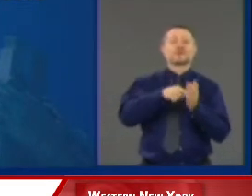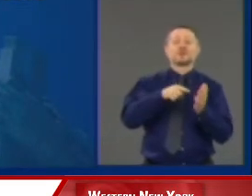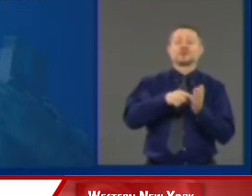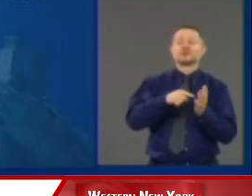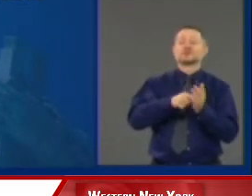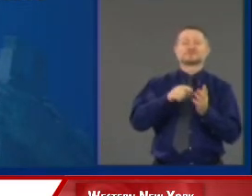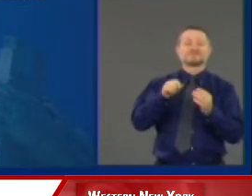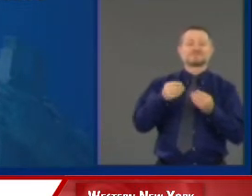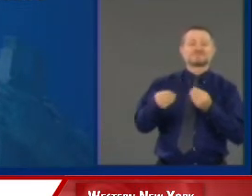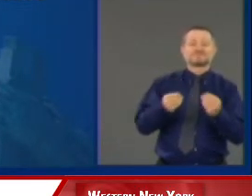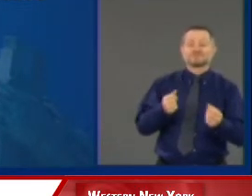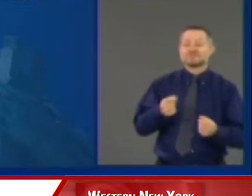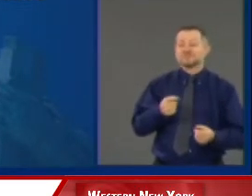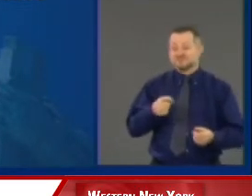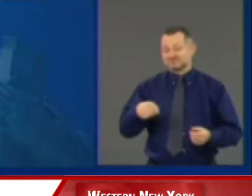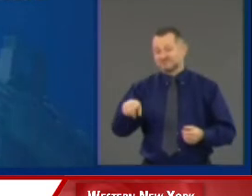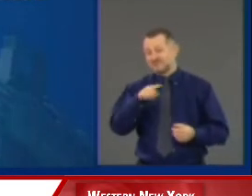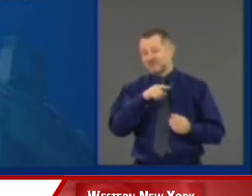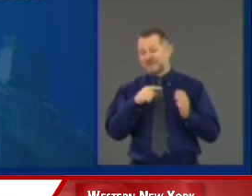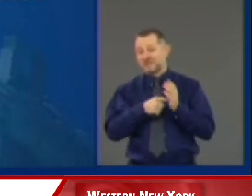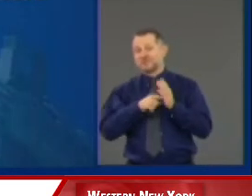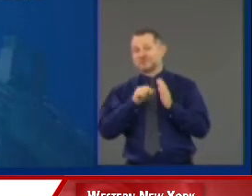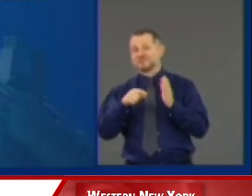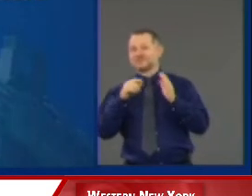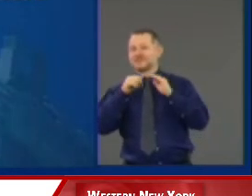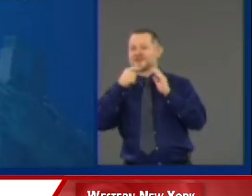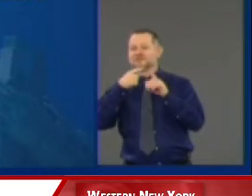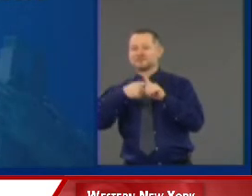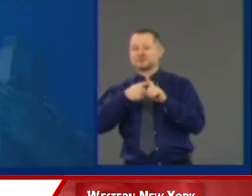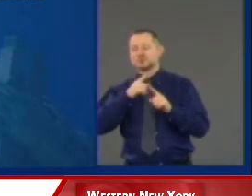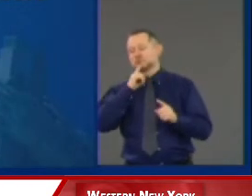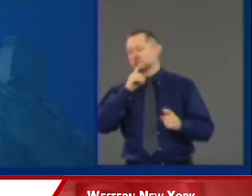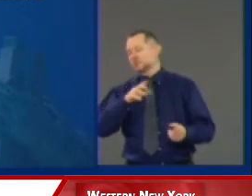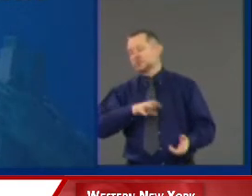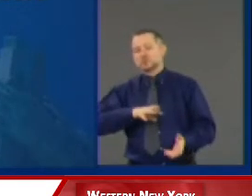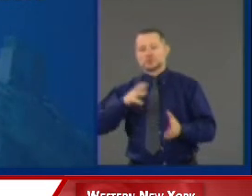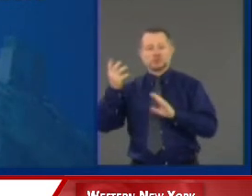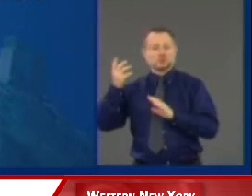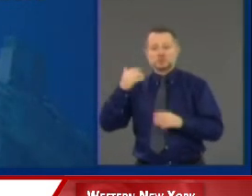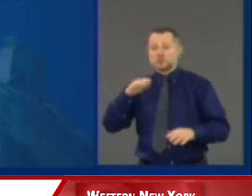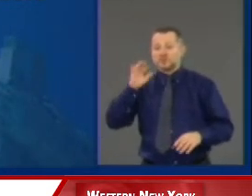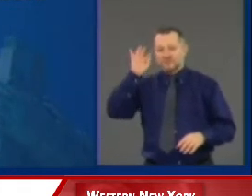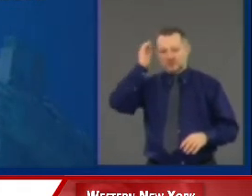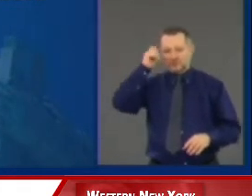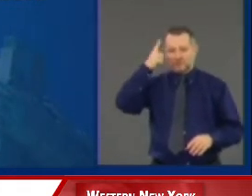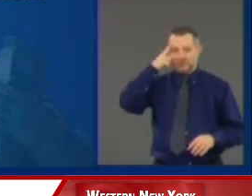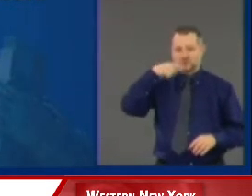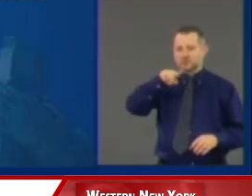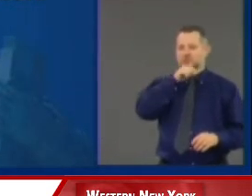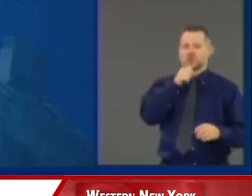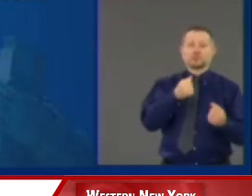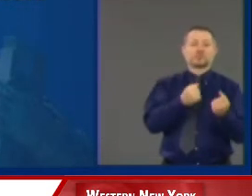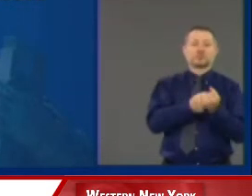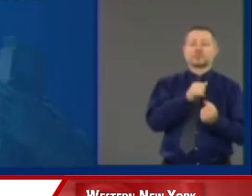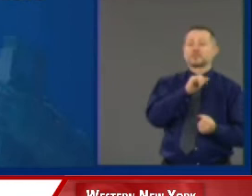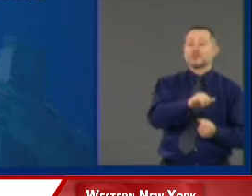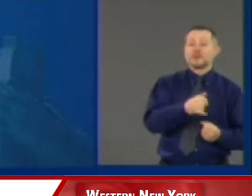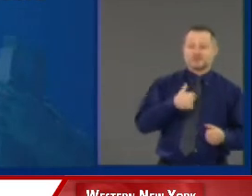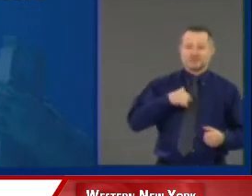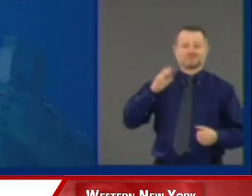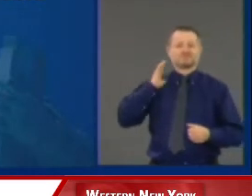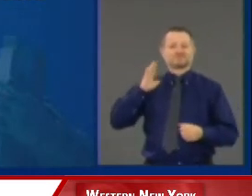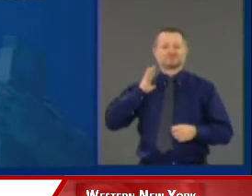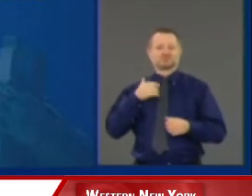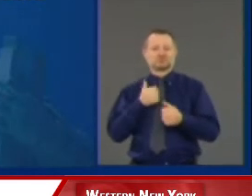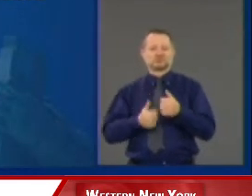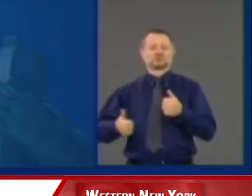crisis. Of course you do. You don't fund affordable housing. I'm the former HUD secretary. I know better than anyone